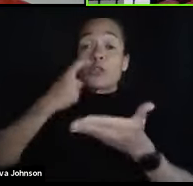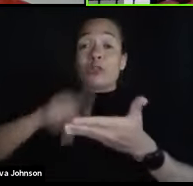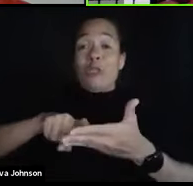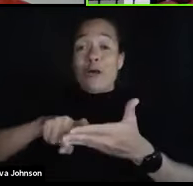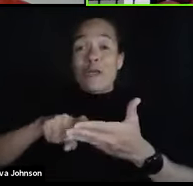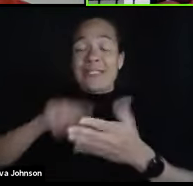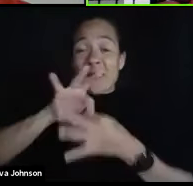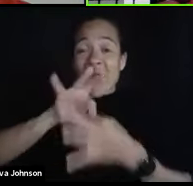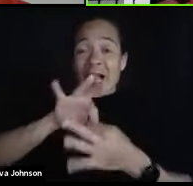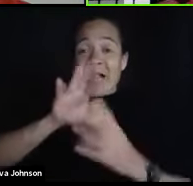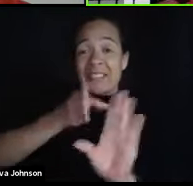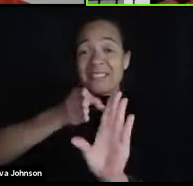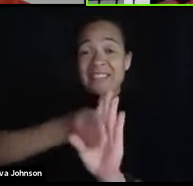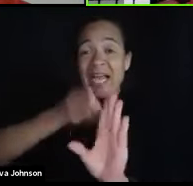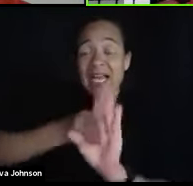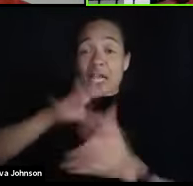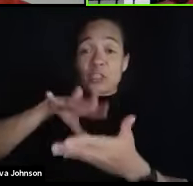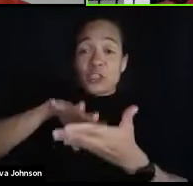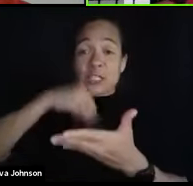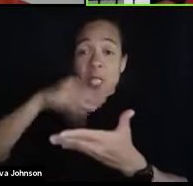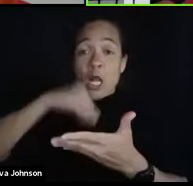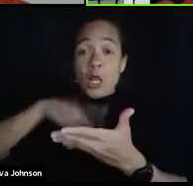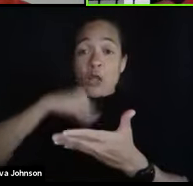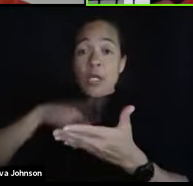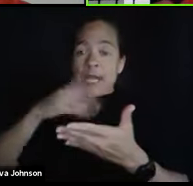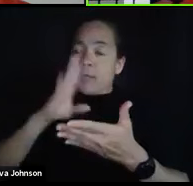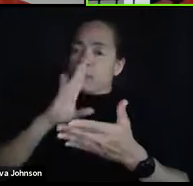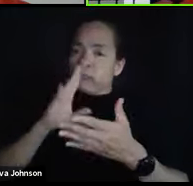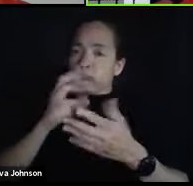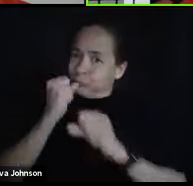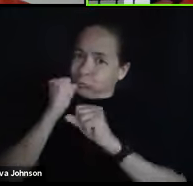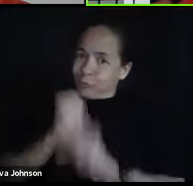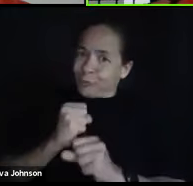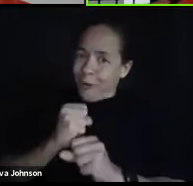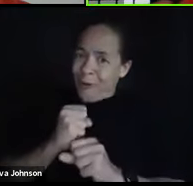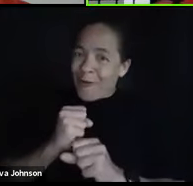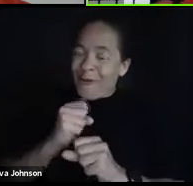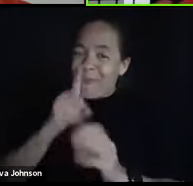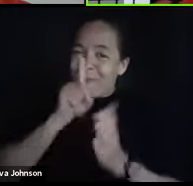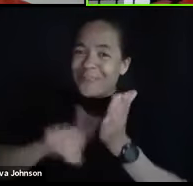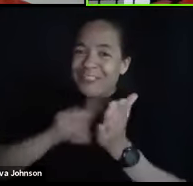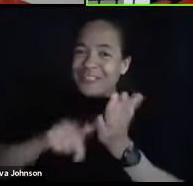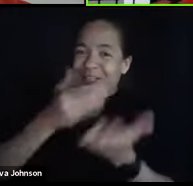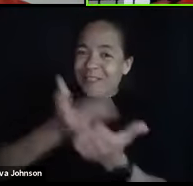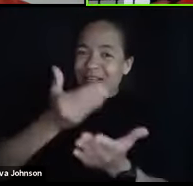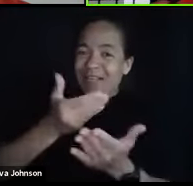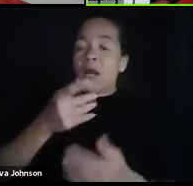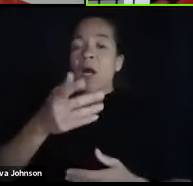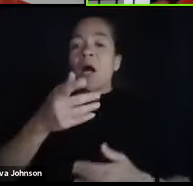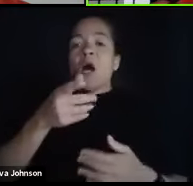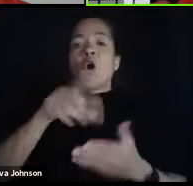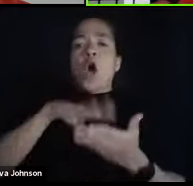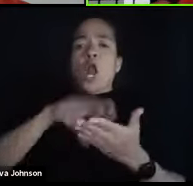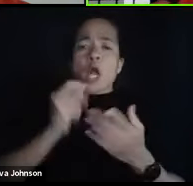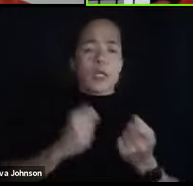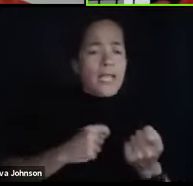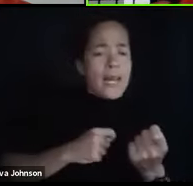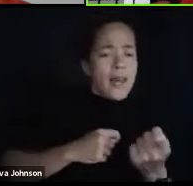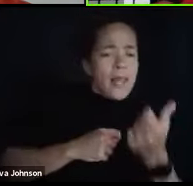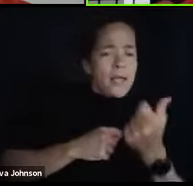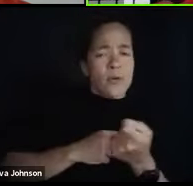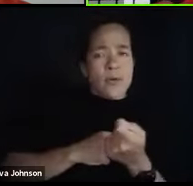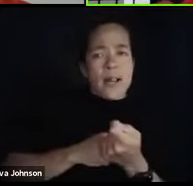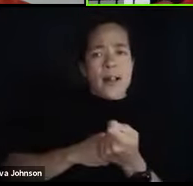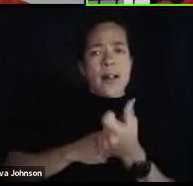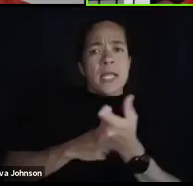on learning is that learning little bits over a longer period of time is